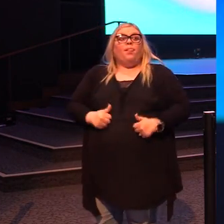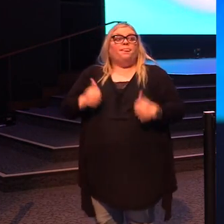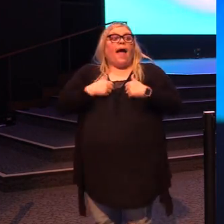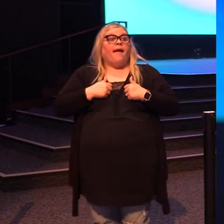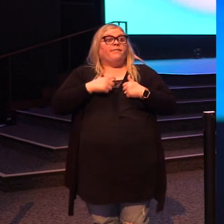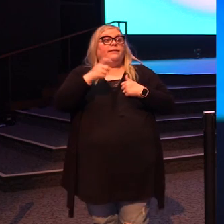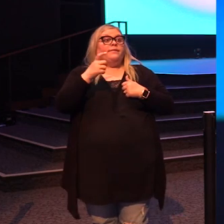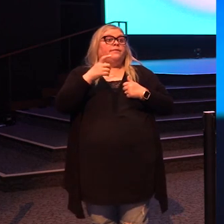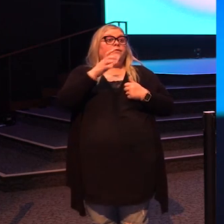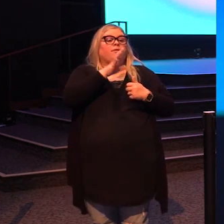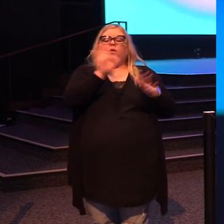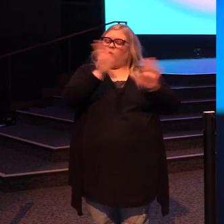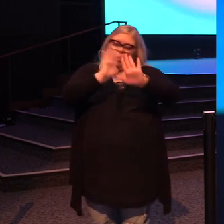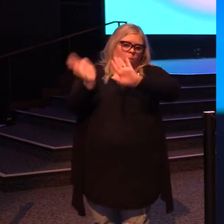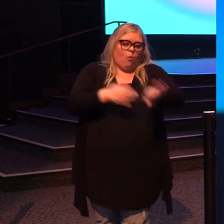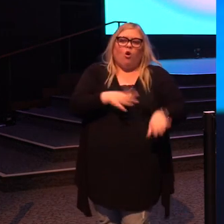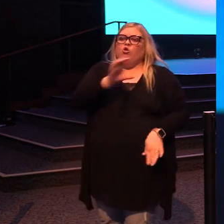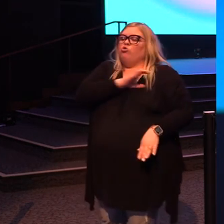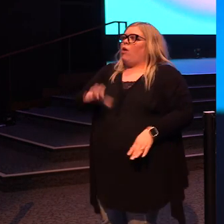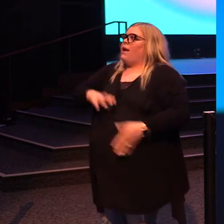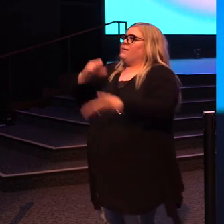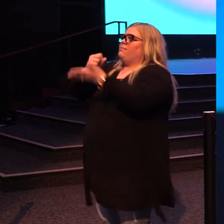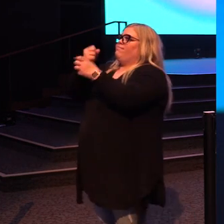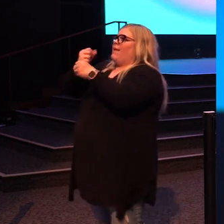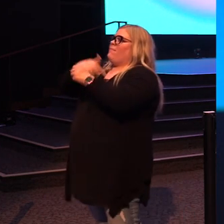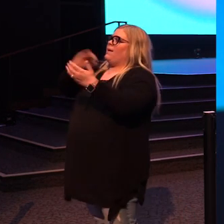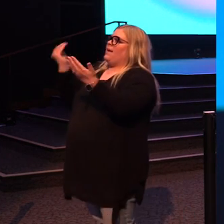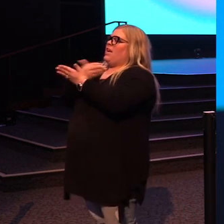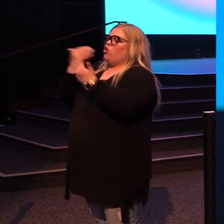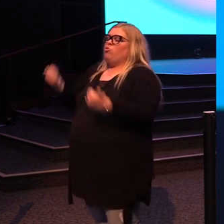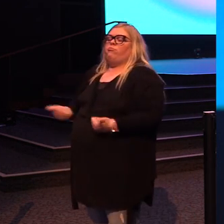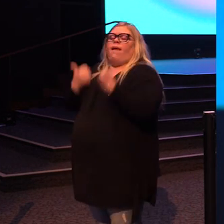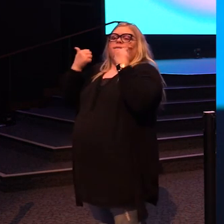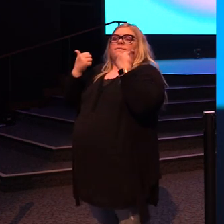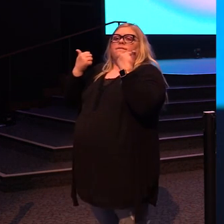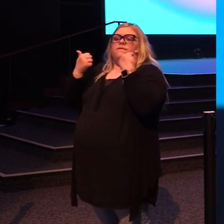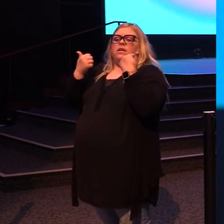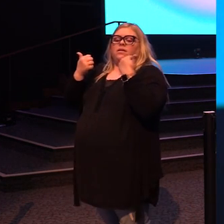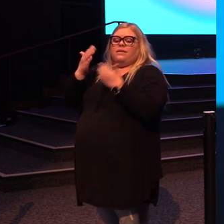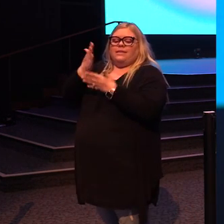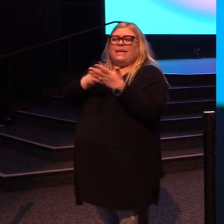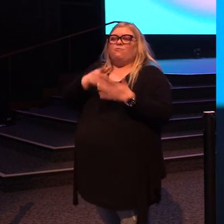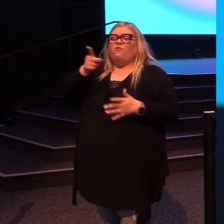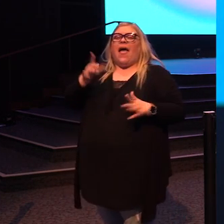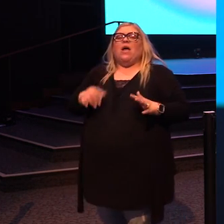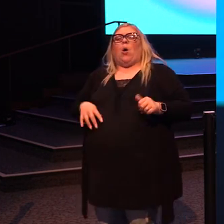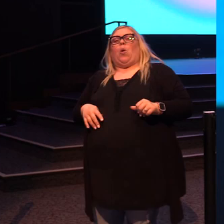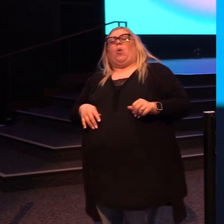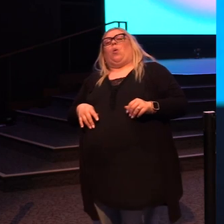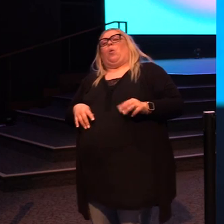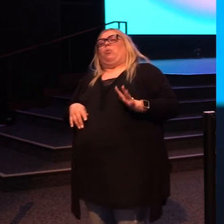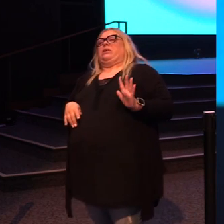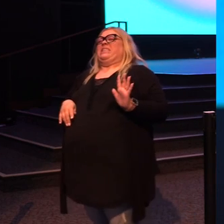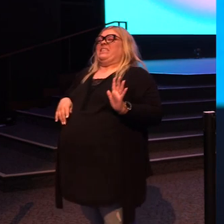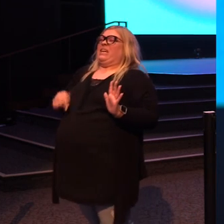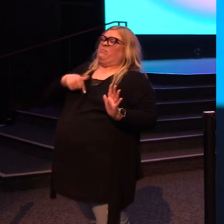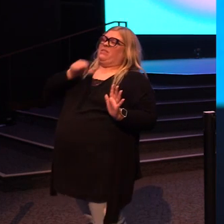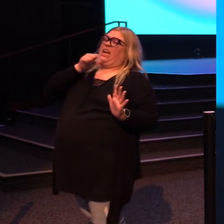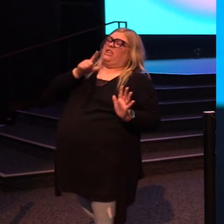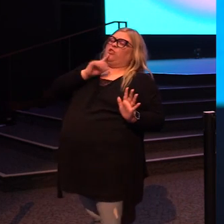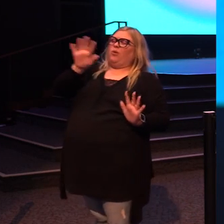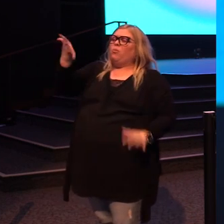the new guy that Christ made me to be. Baptism is you standing. Some of are like, oh, I'm not really sure. Why?